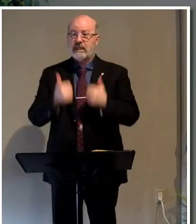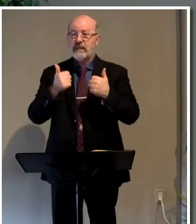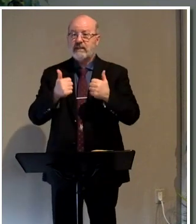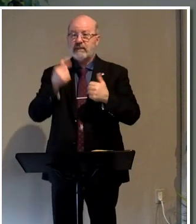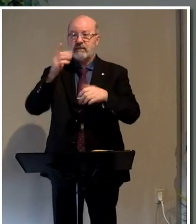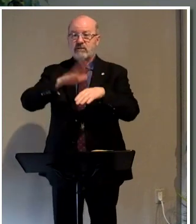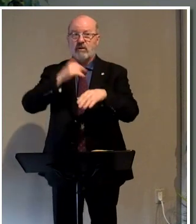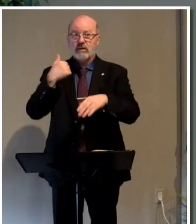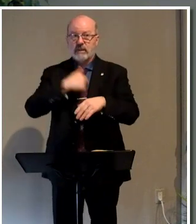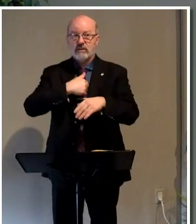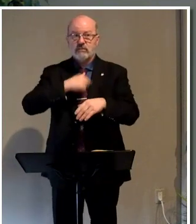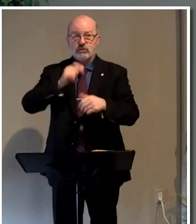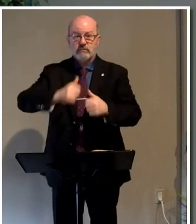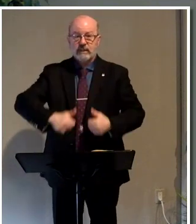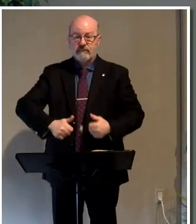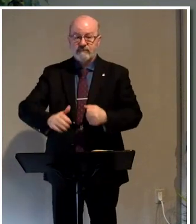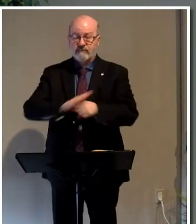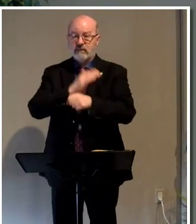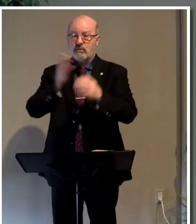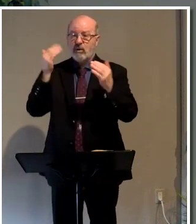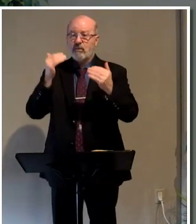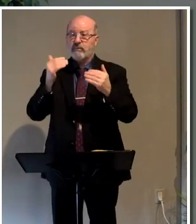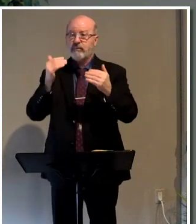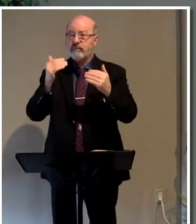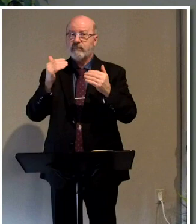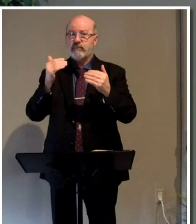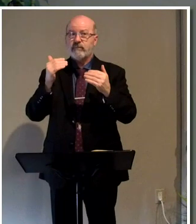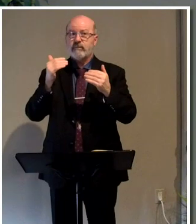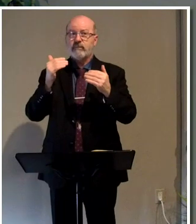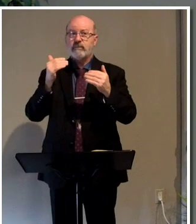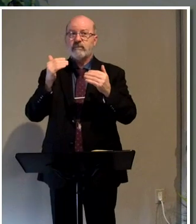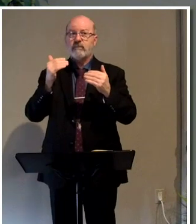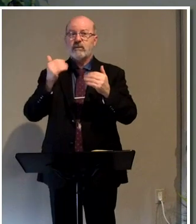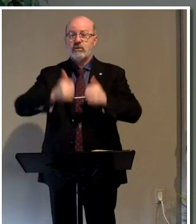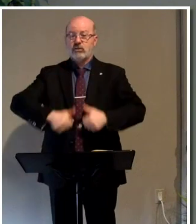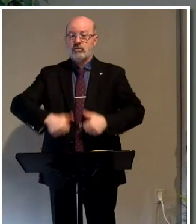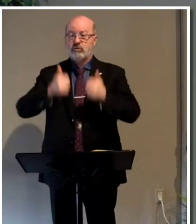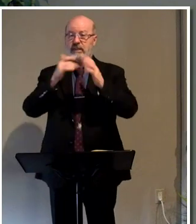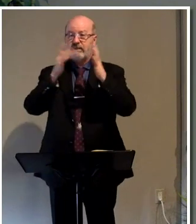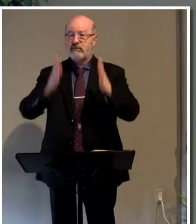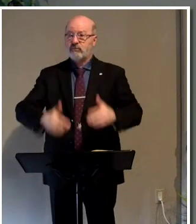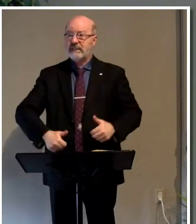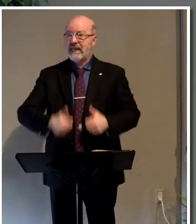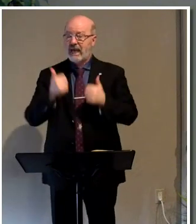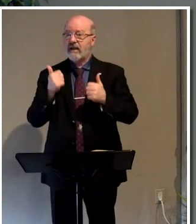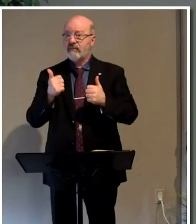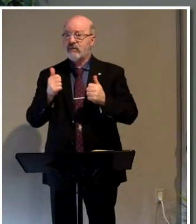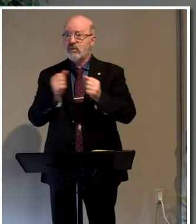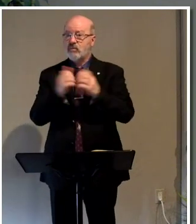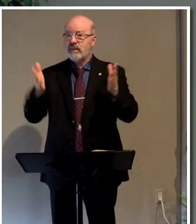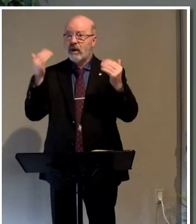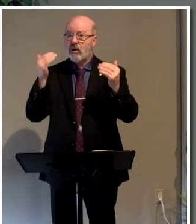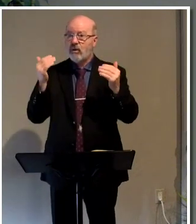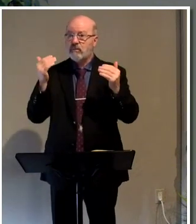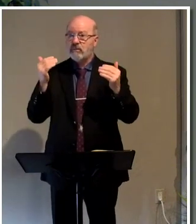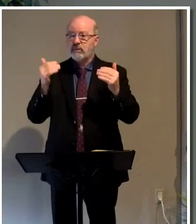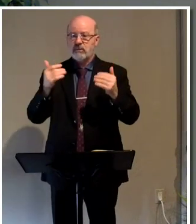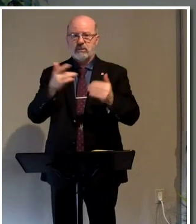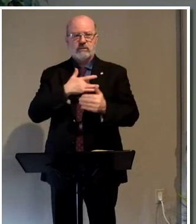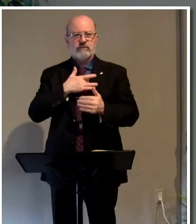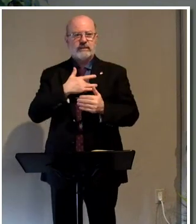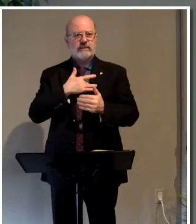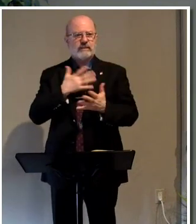he's called us to. We should be filled with hope. In fact, to live the Christian life without hope should seem like an